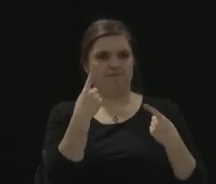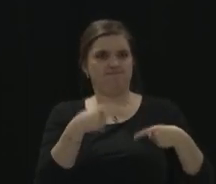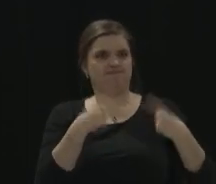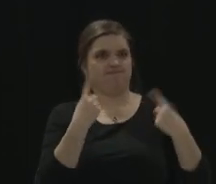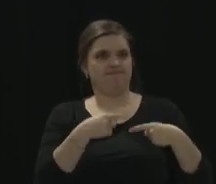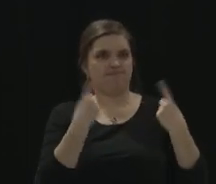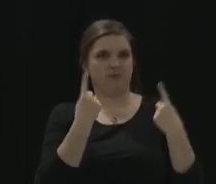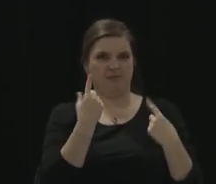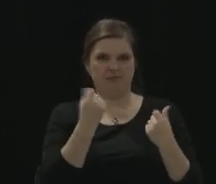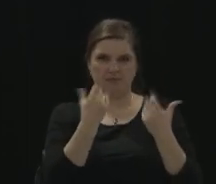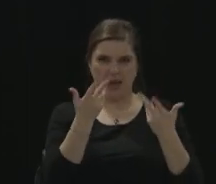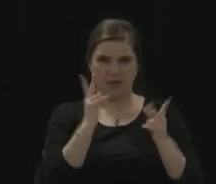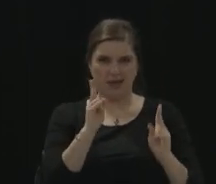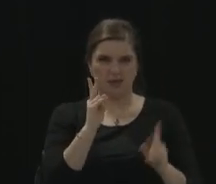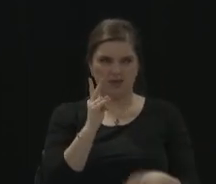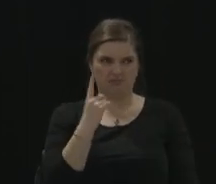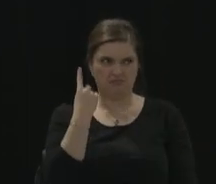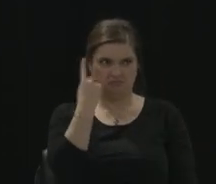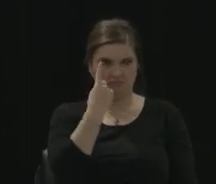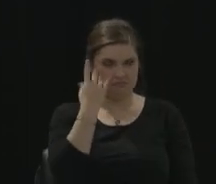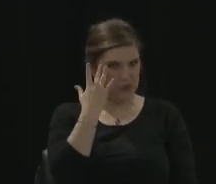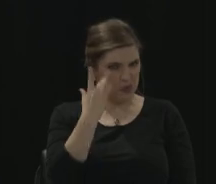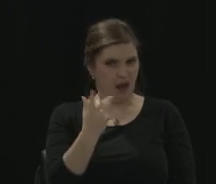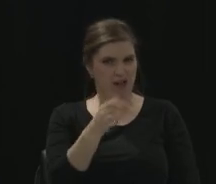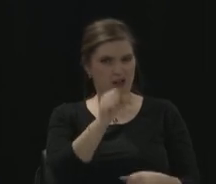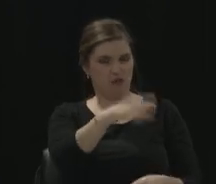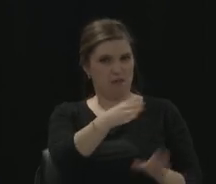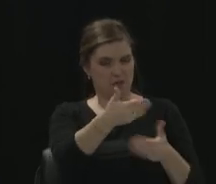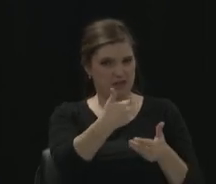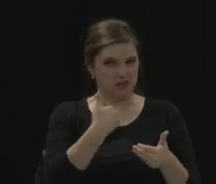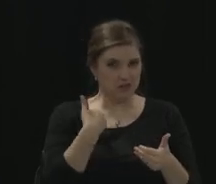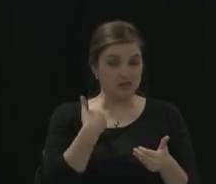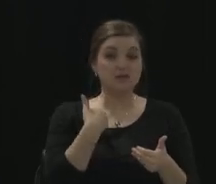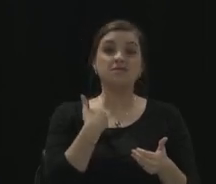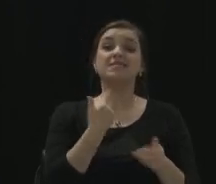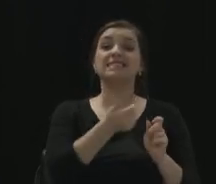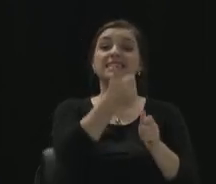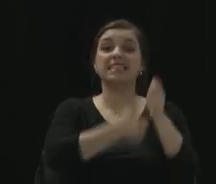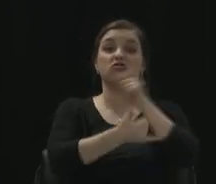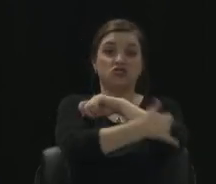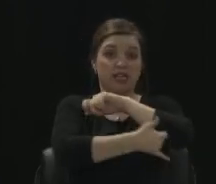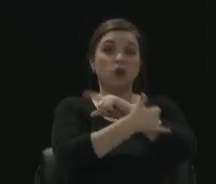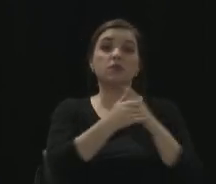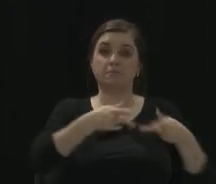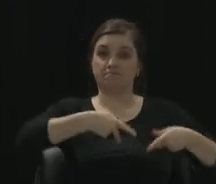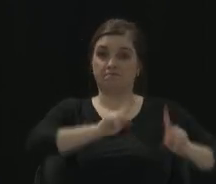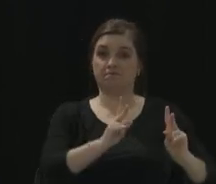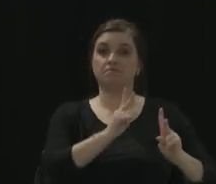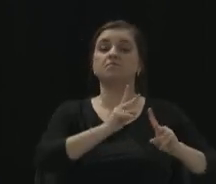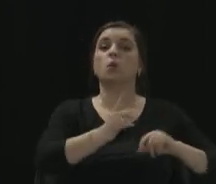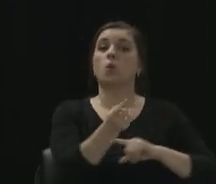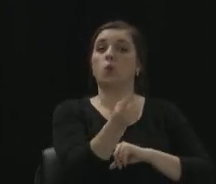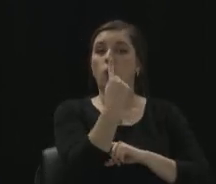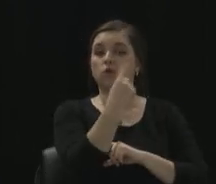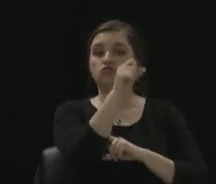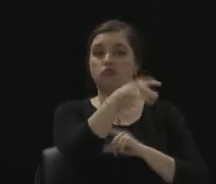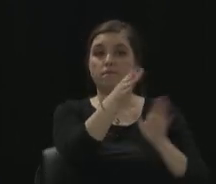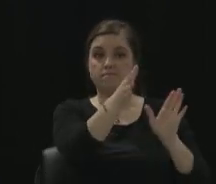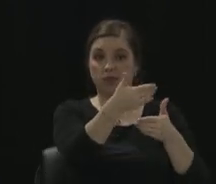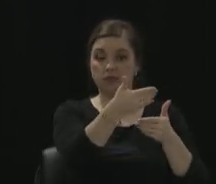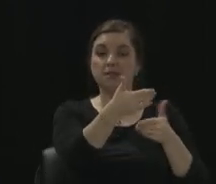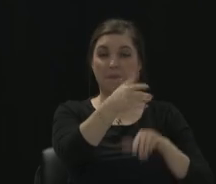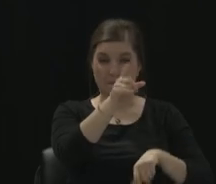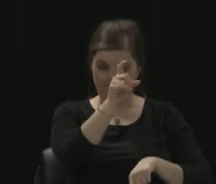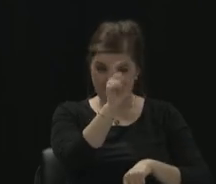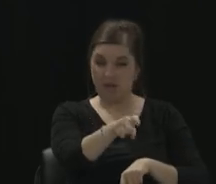A lot of us wonder why, but you can, each county is allowed to have one drop box and they need to be on the